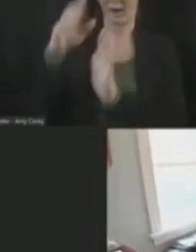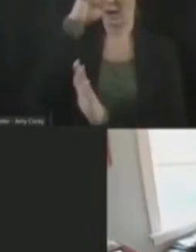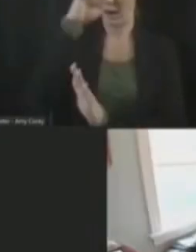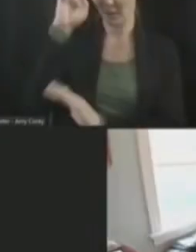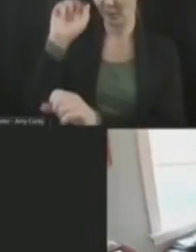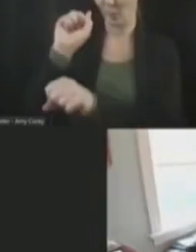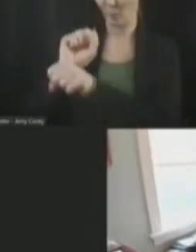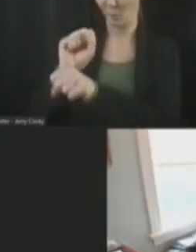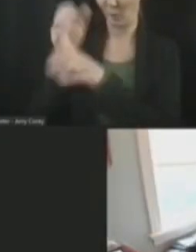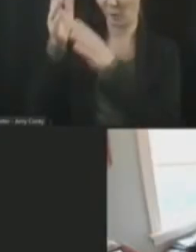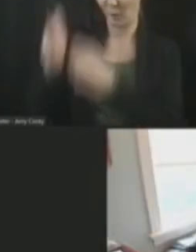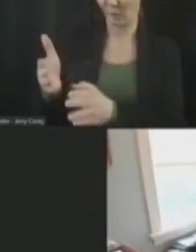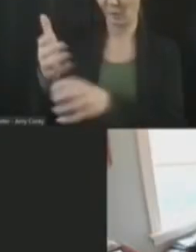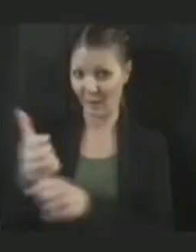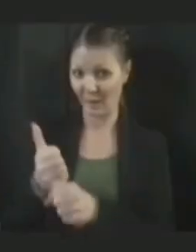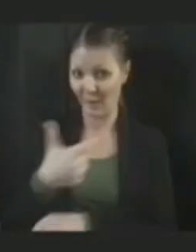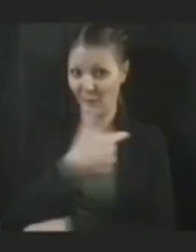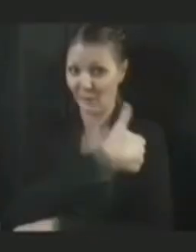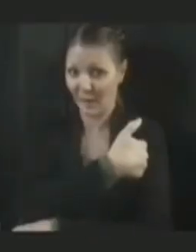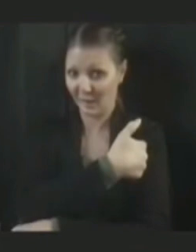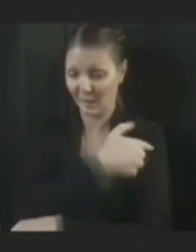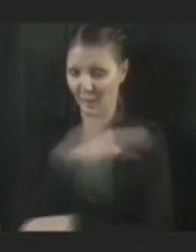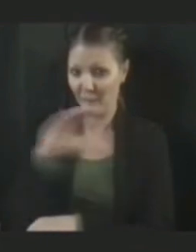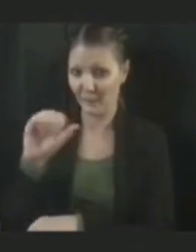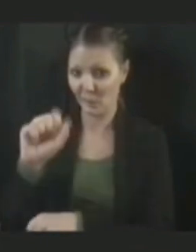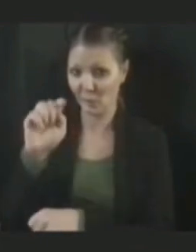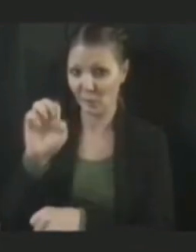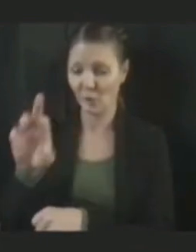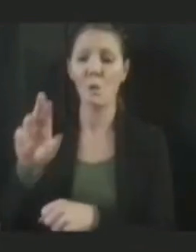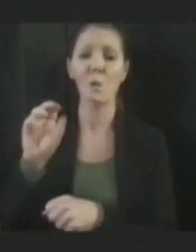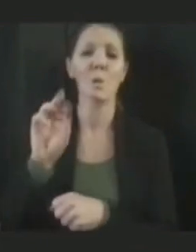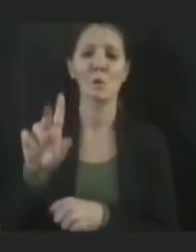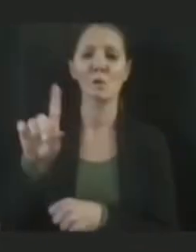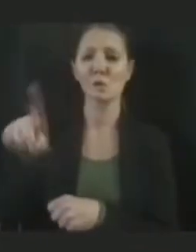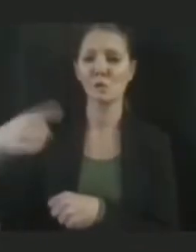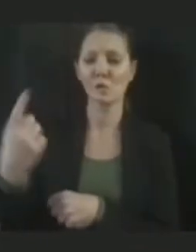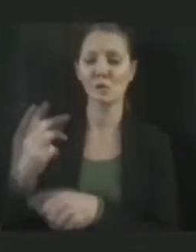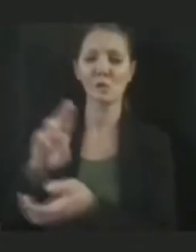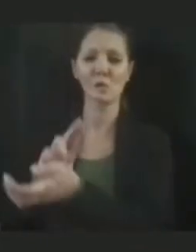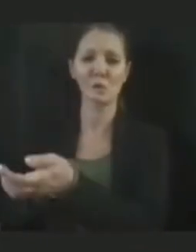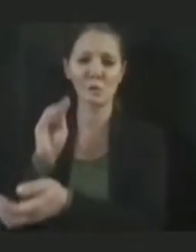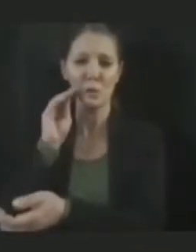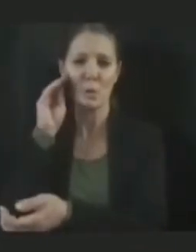or is it just the nursing homes and the other entities that were mentioned earlier?